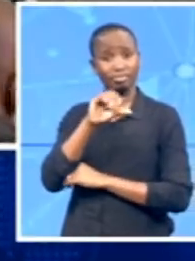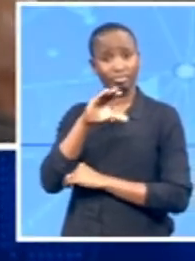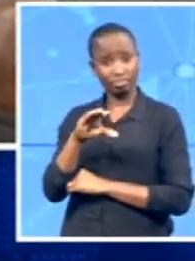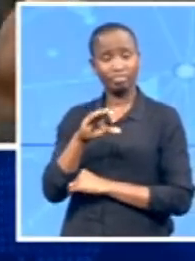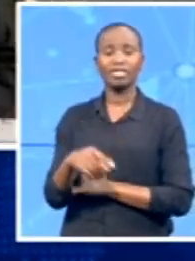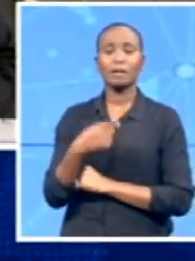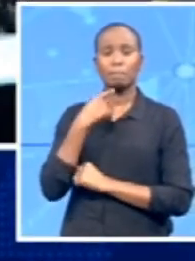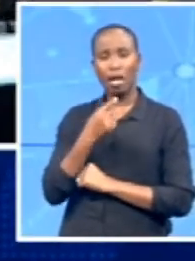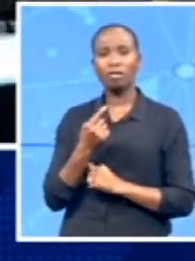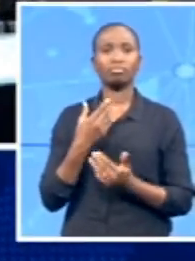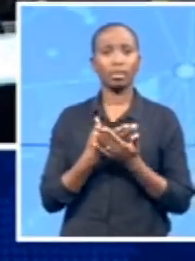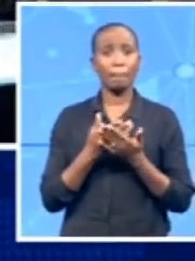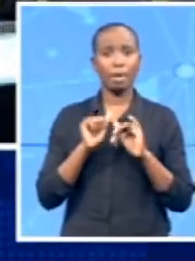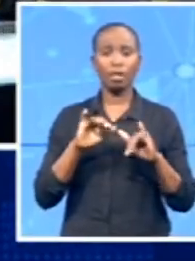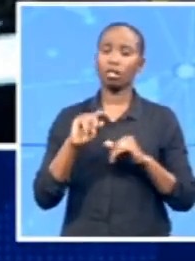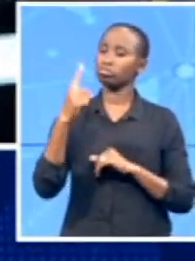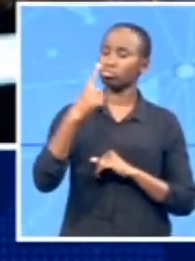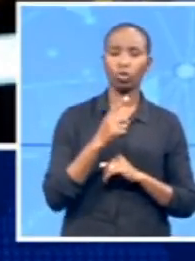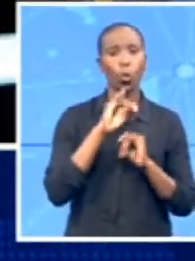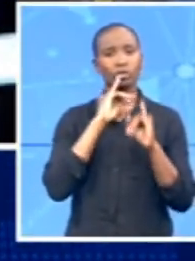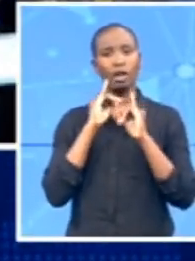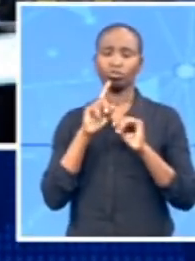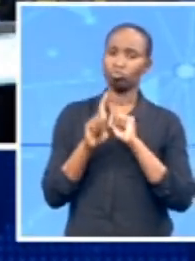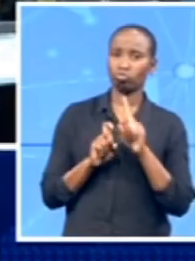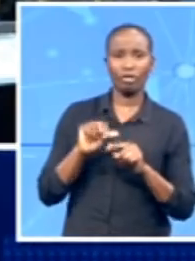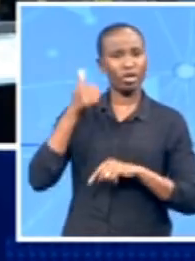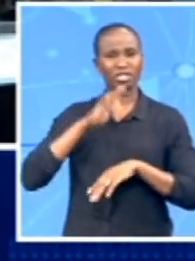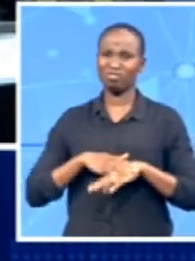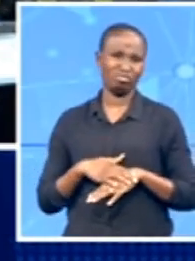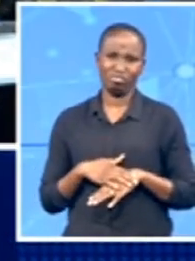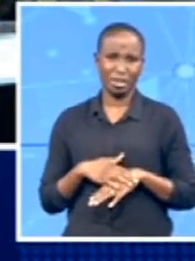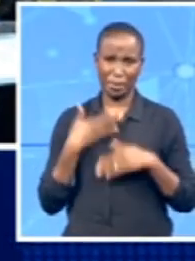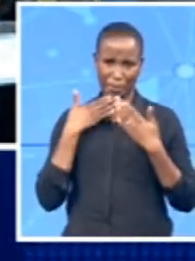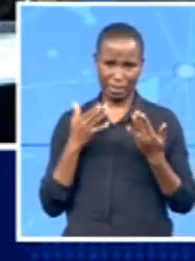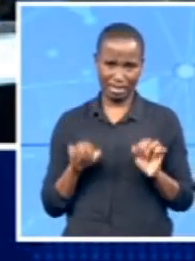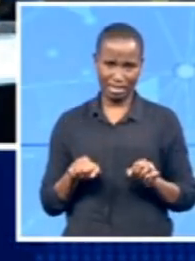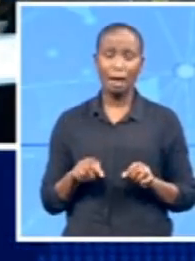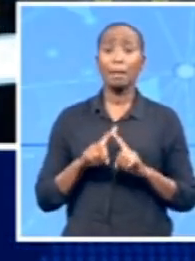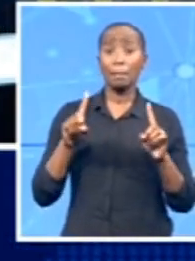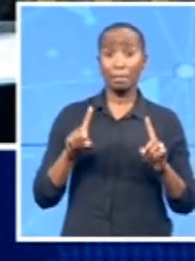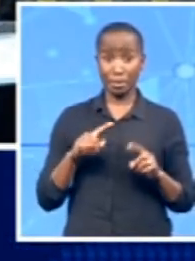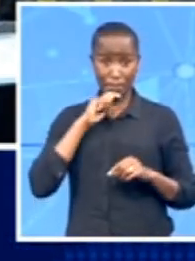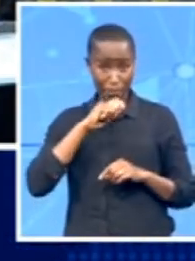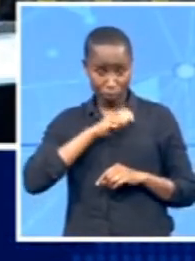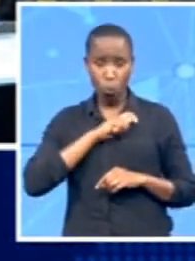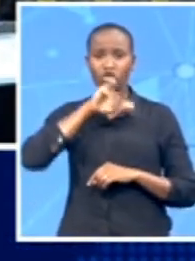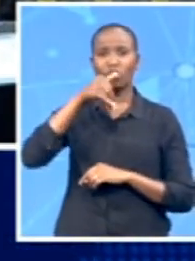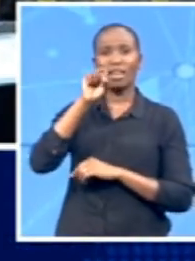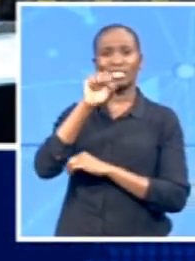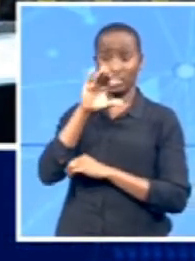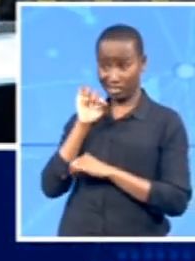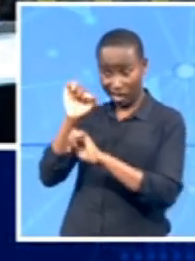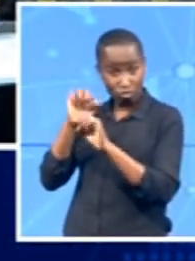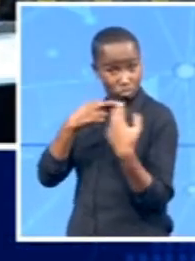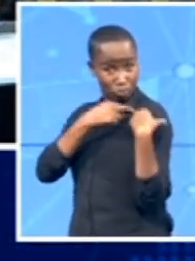time. It's come under scrutiny. And was it irresponsible of the JSC to allow for those allegations to be put forward